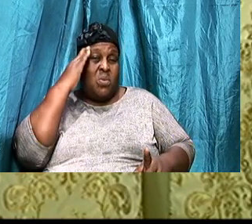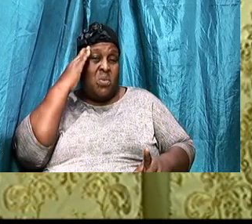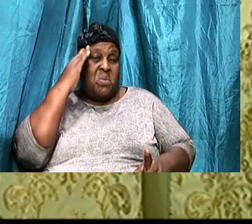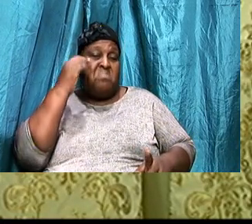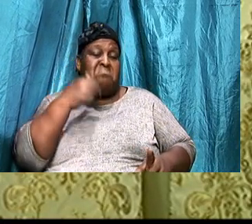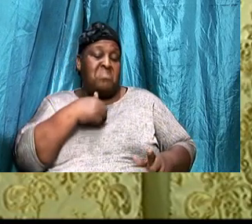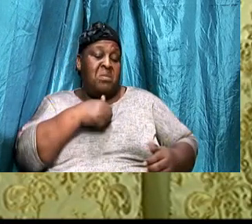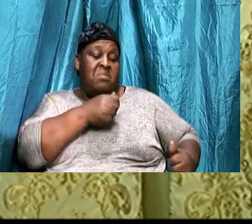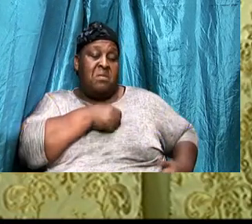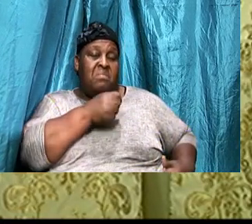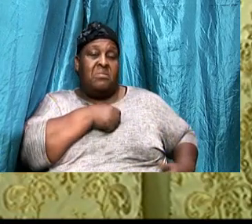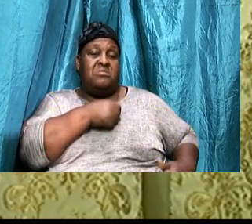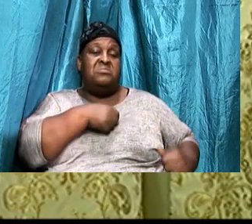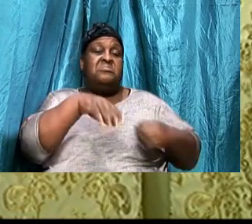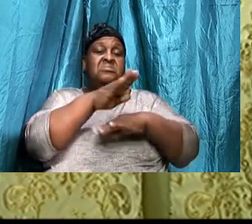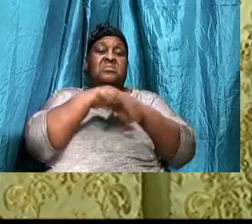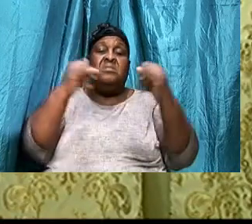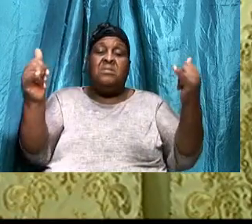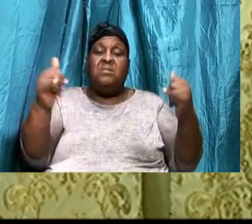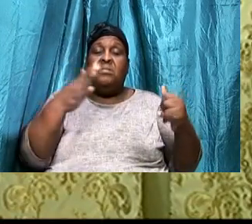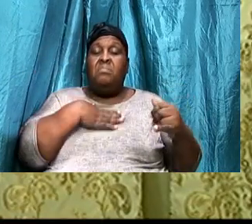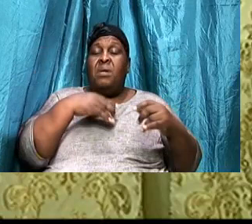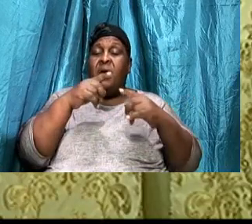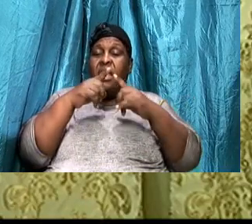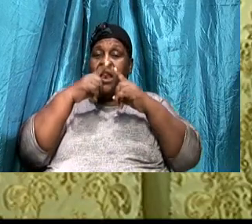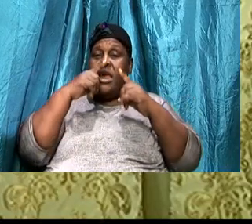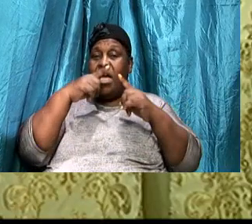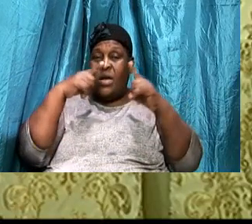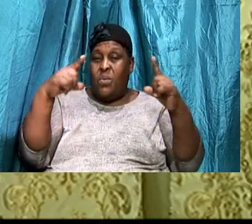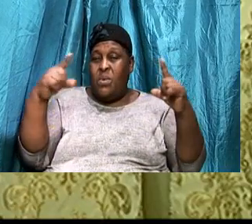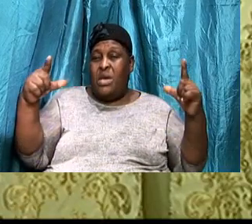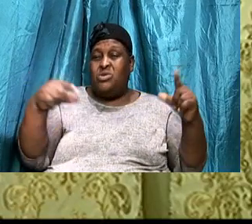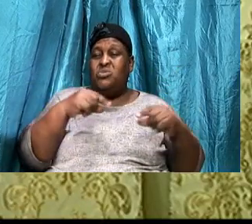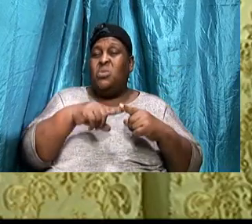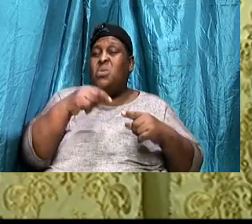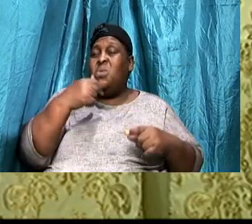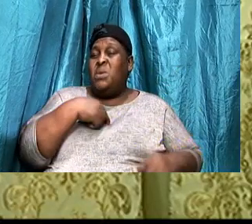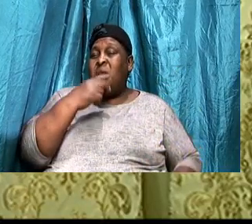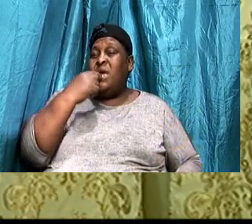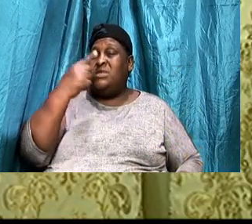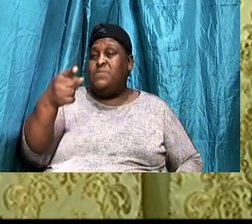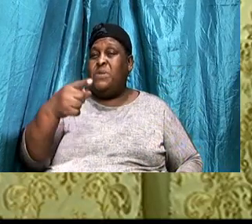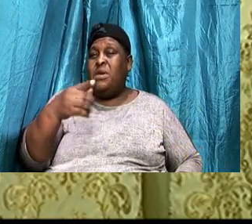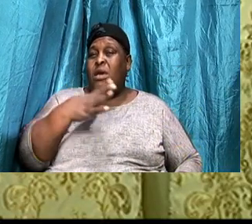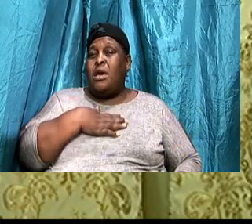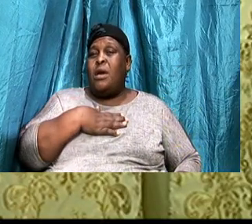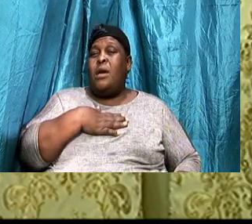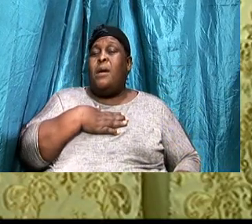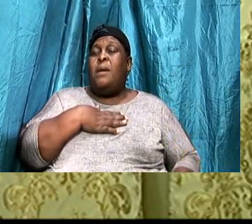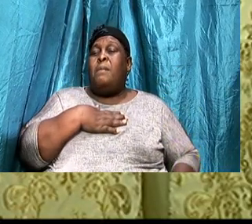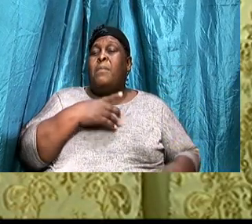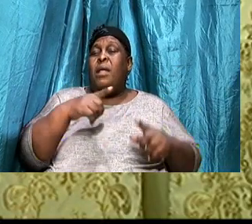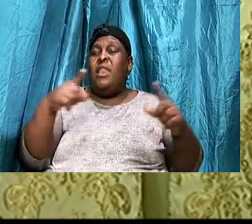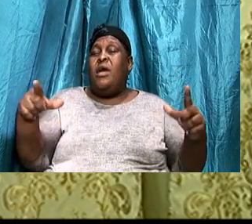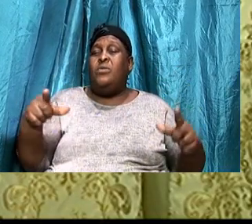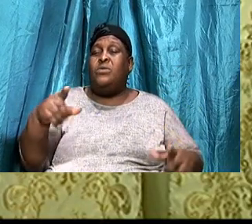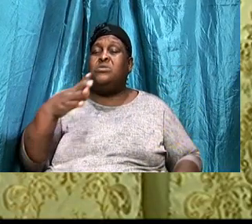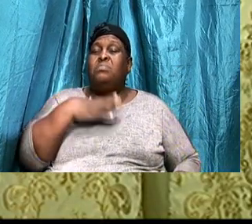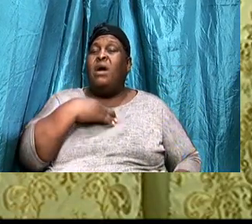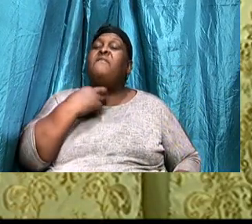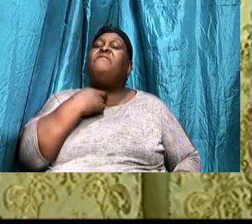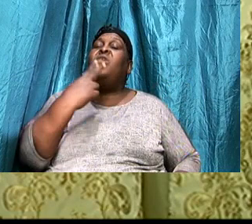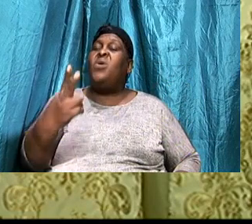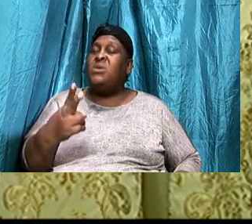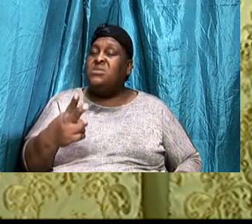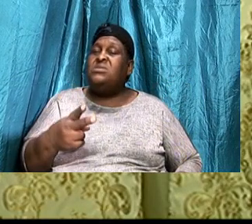ambassador, Of heaven, My language, When I speak, My language, My tone, My everything, Should give me away,